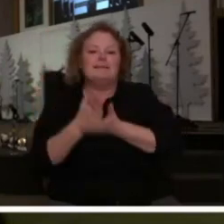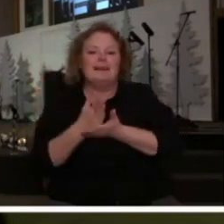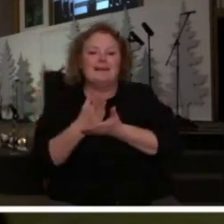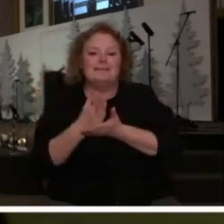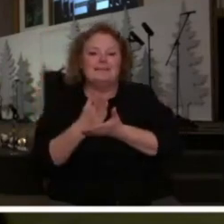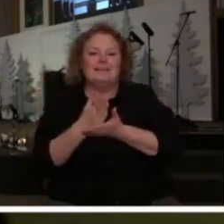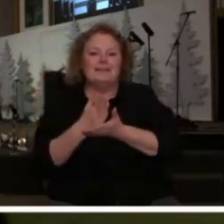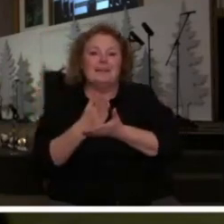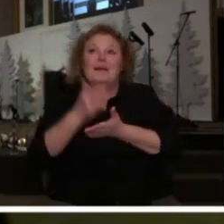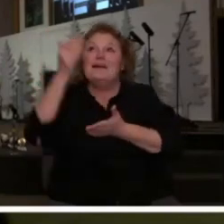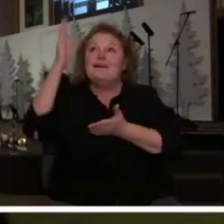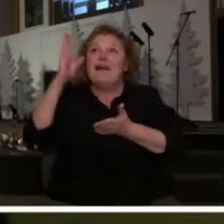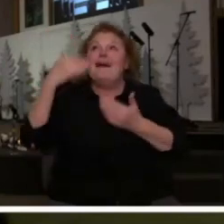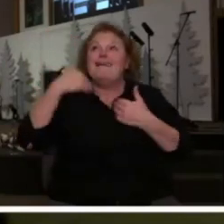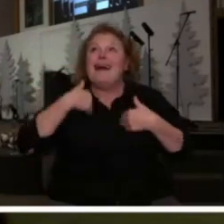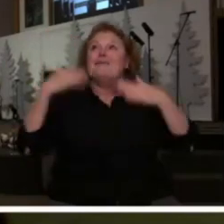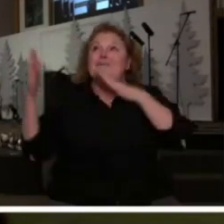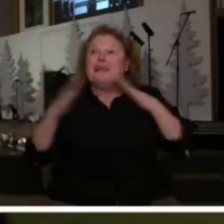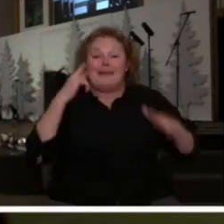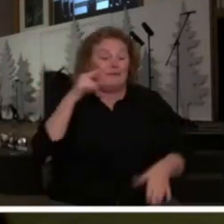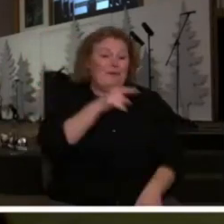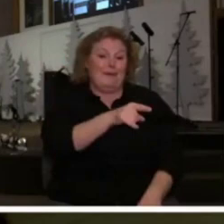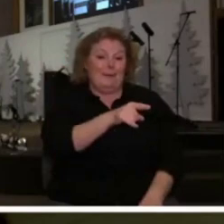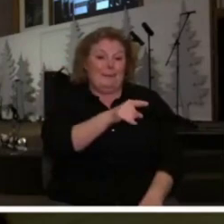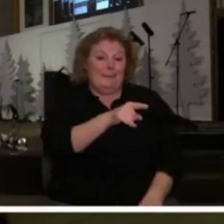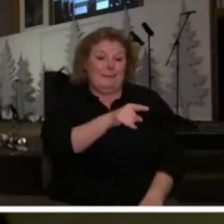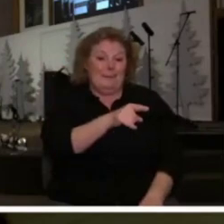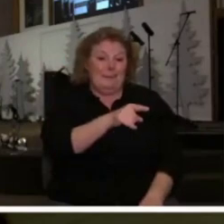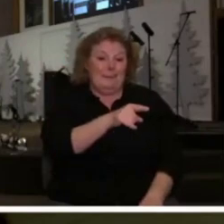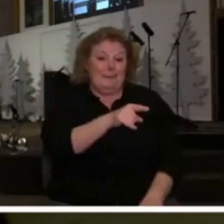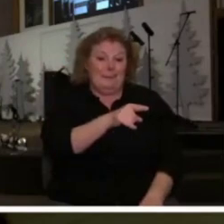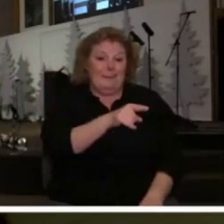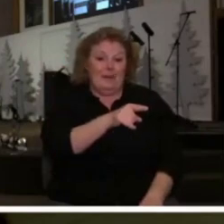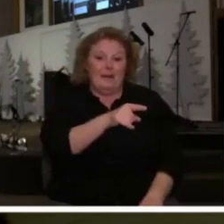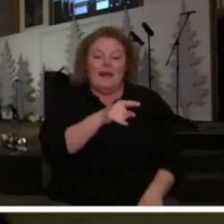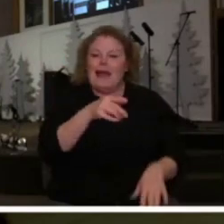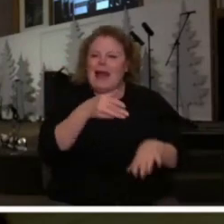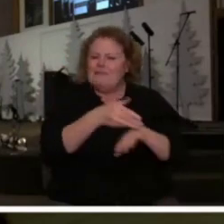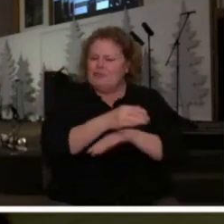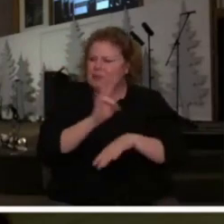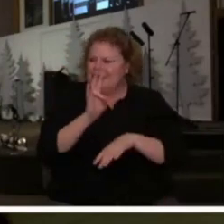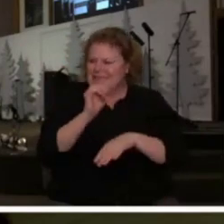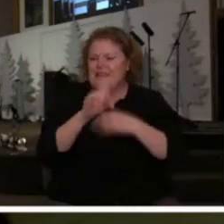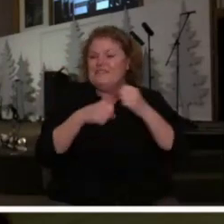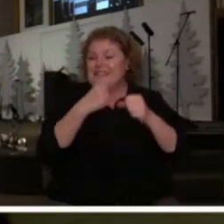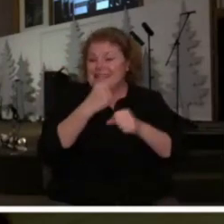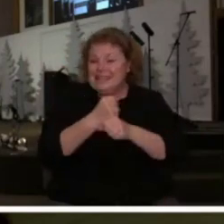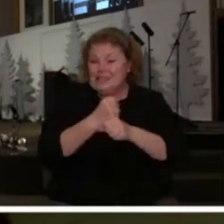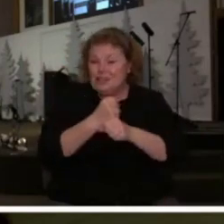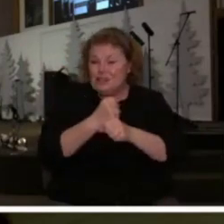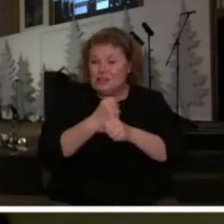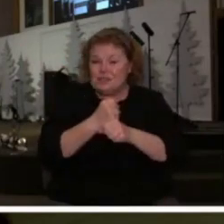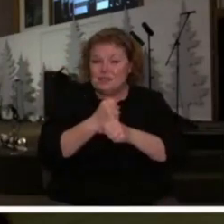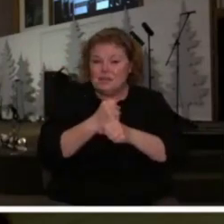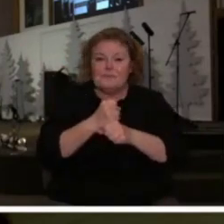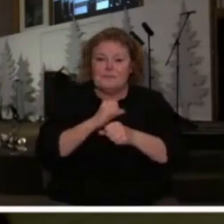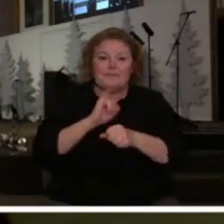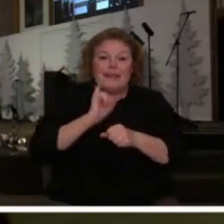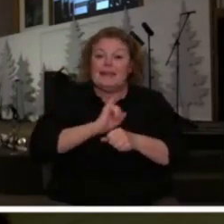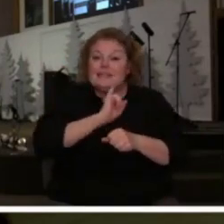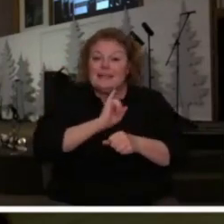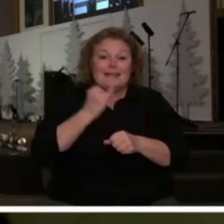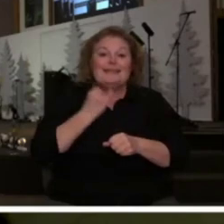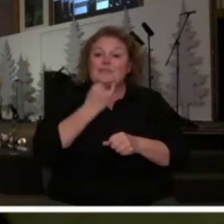was a whole plan of God that he wanted to accomplish that after 70 years the nation of Israel who were now in Babylon was supposed to be